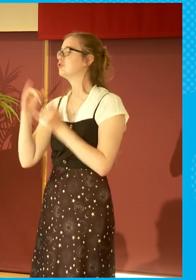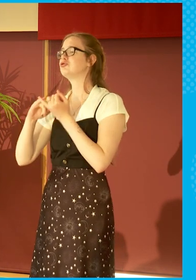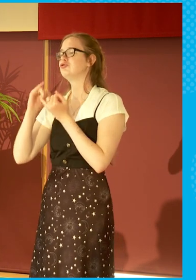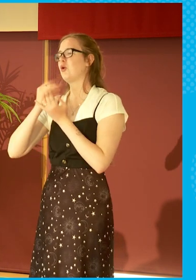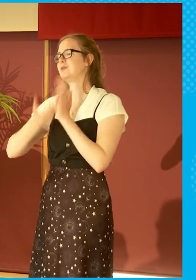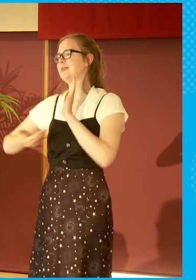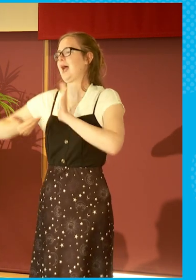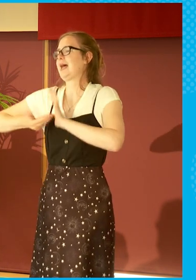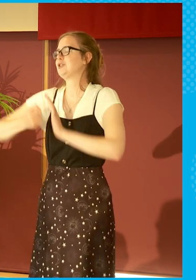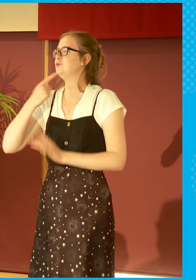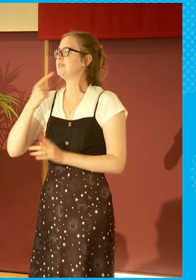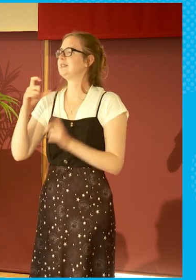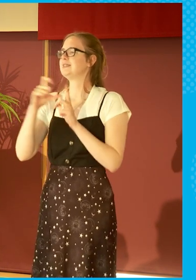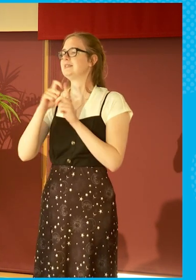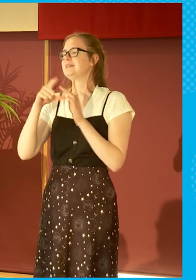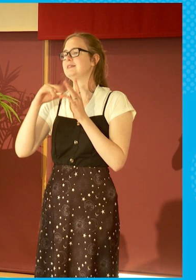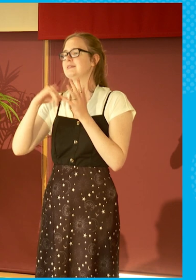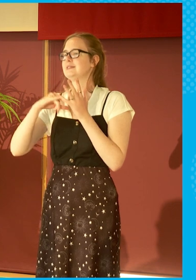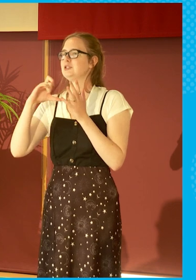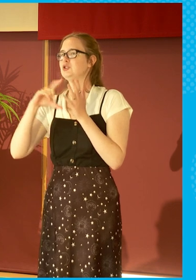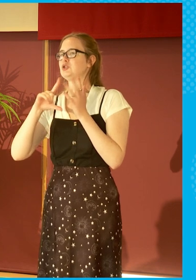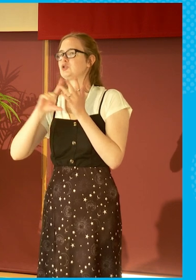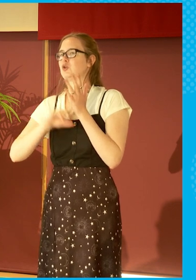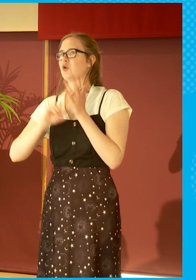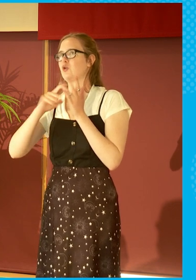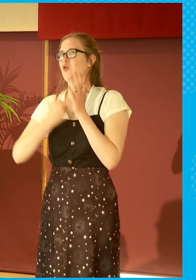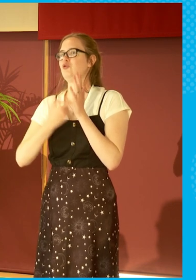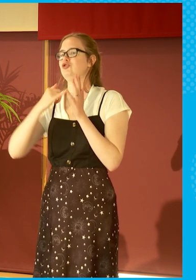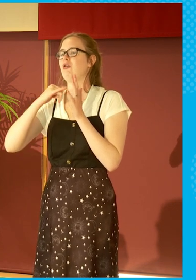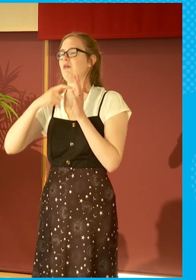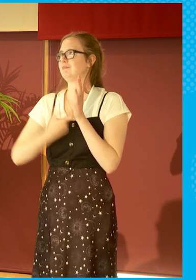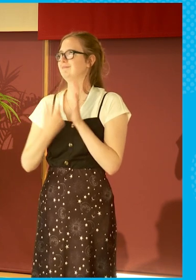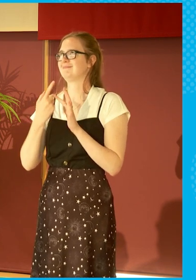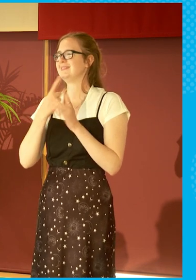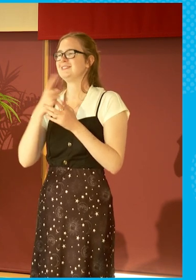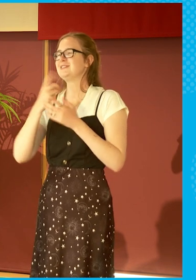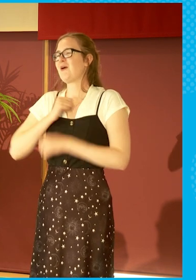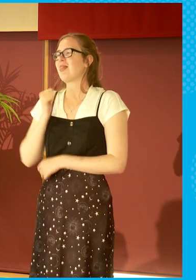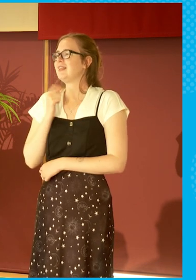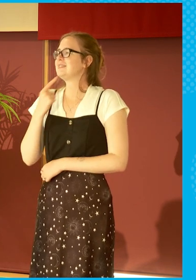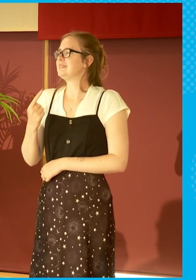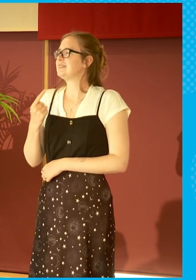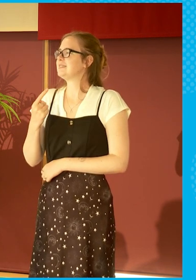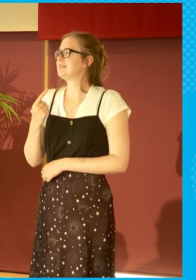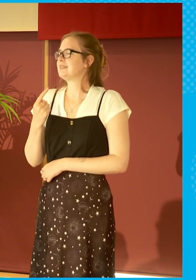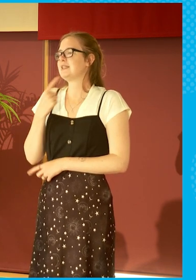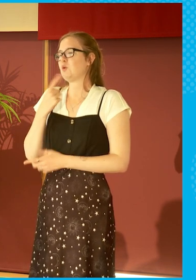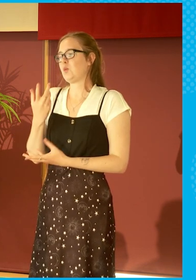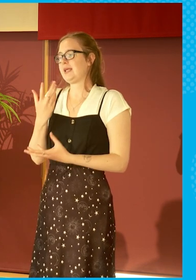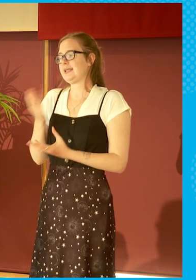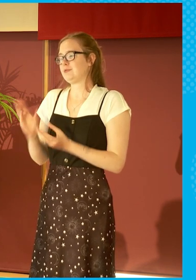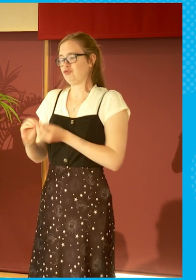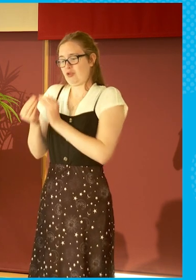Disclosive Scotland, and I totally forgot that we made a piece for Disclosive Scotland.